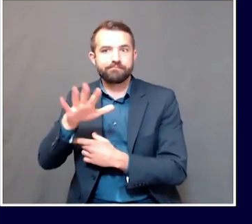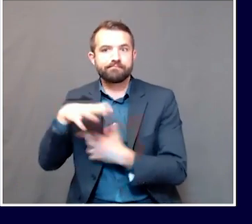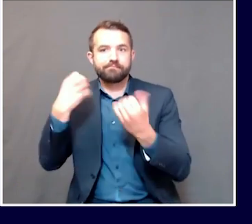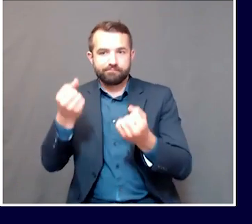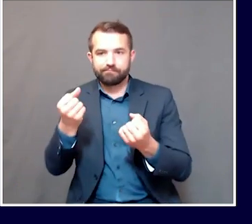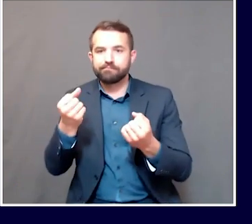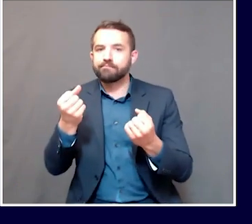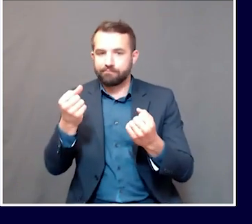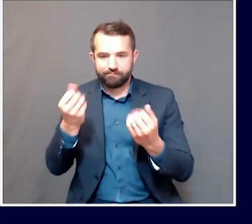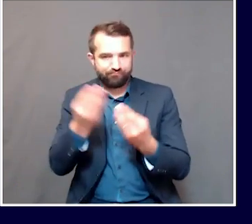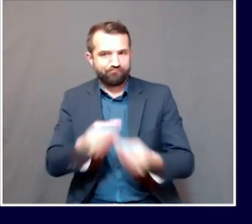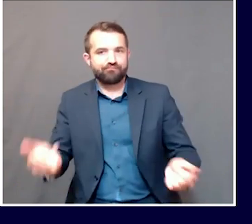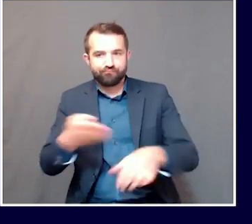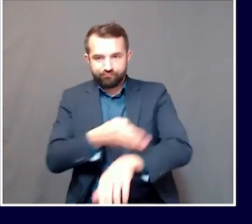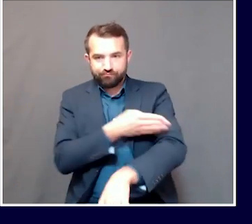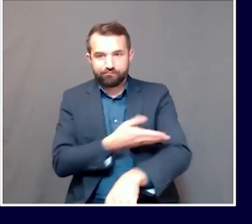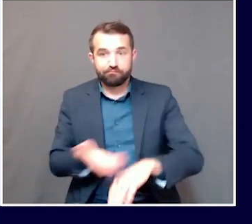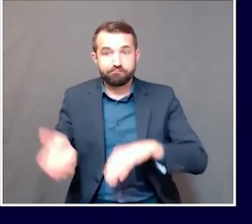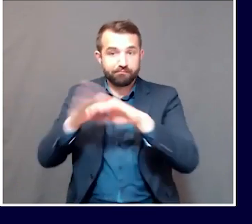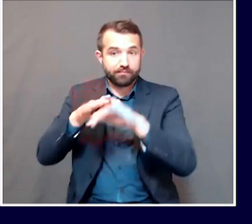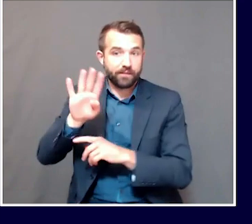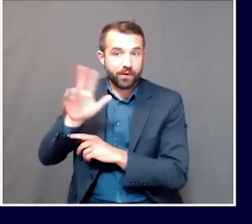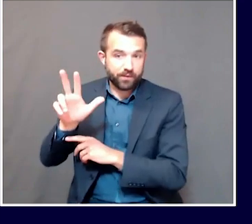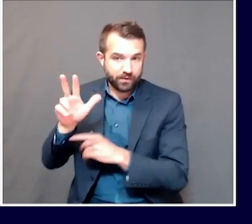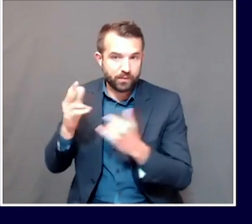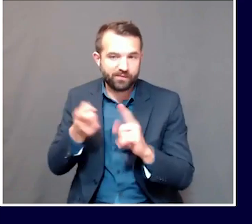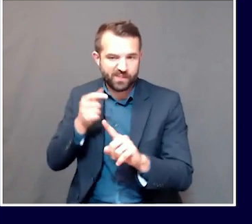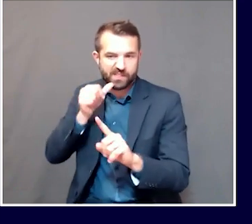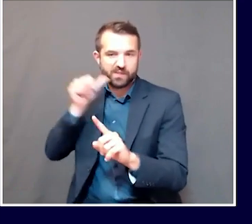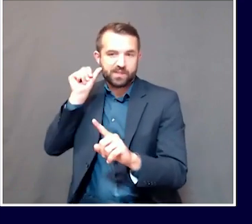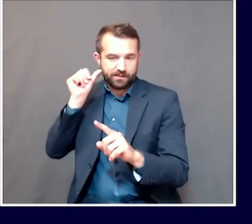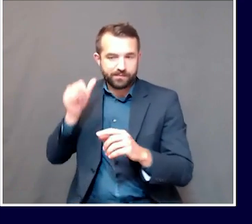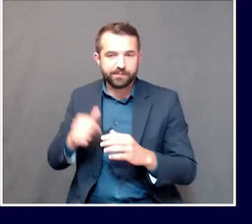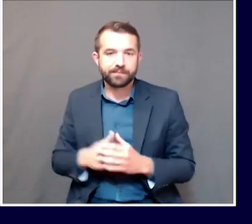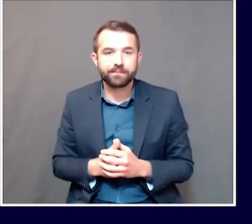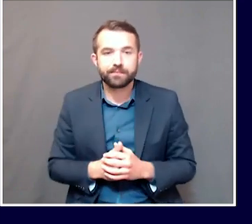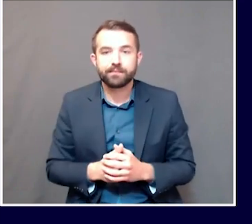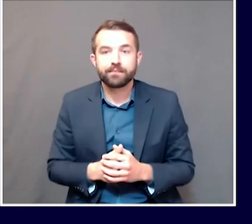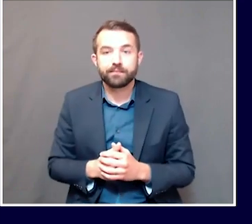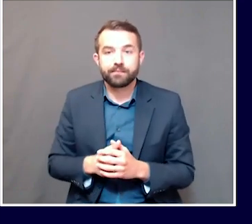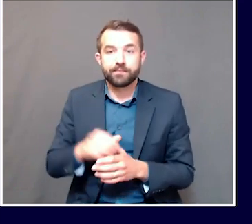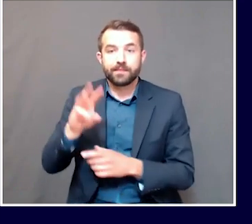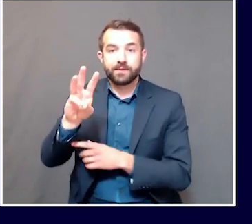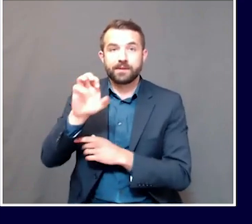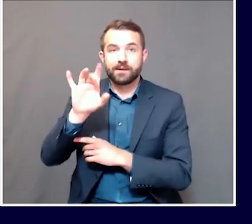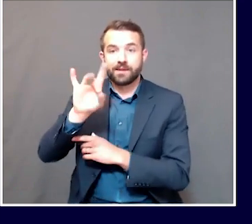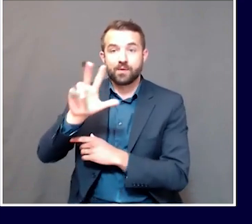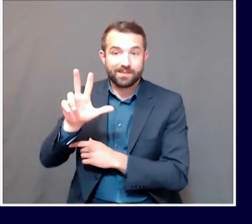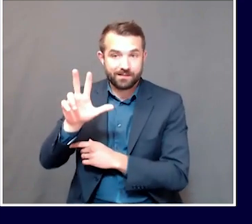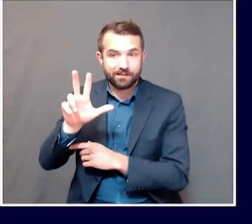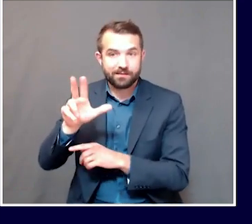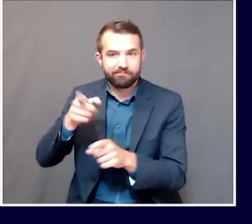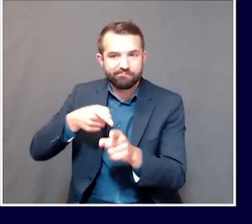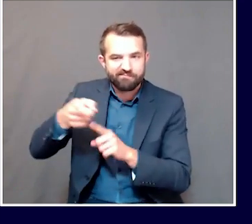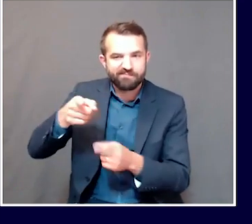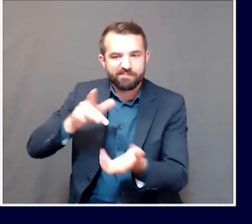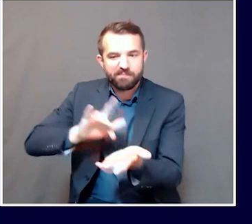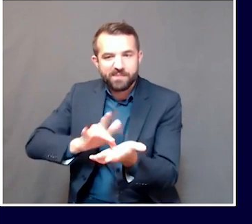since yesterday. Of our cases, 683 are among healthcare workers.